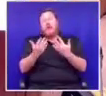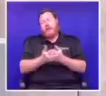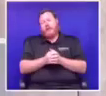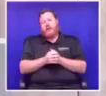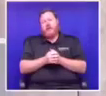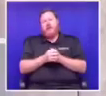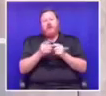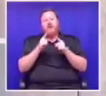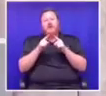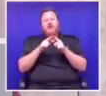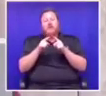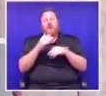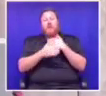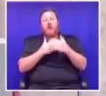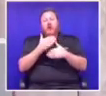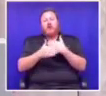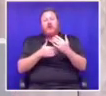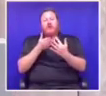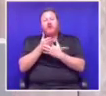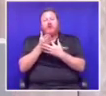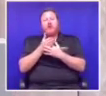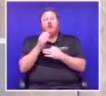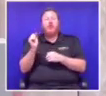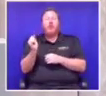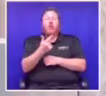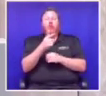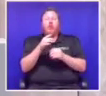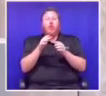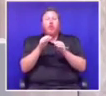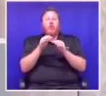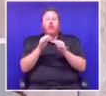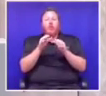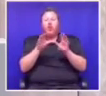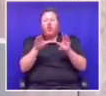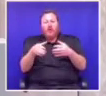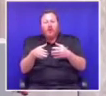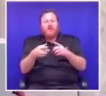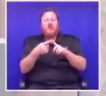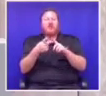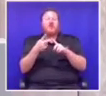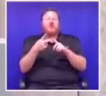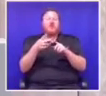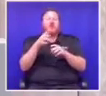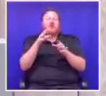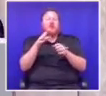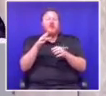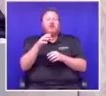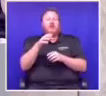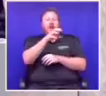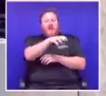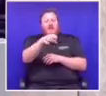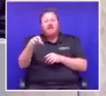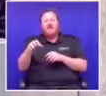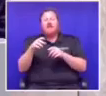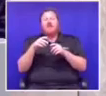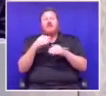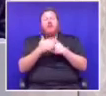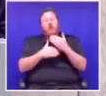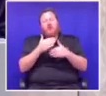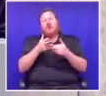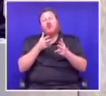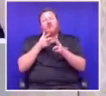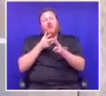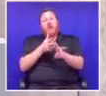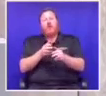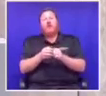processes, and I think all organizations and all entities do embark on processes. So, I'd like